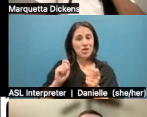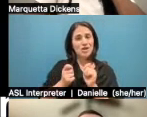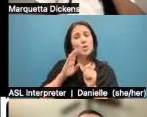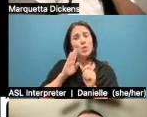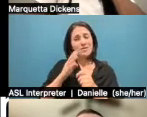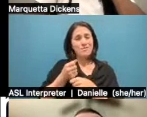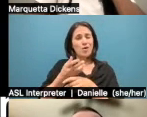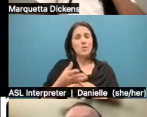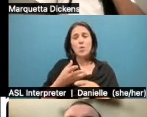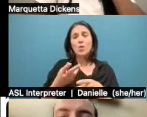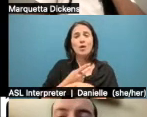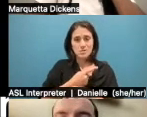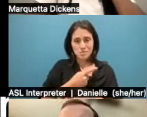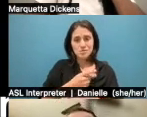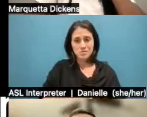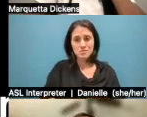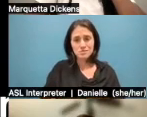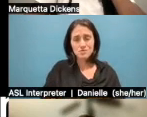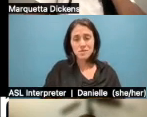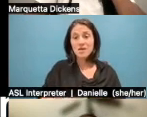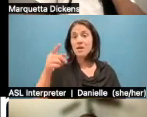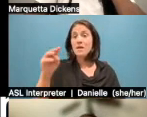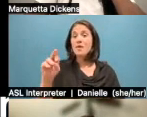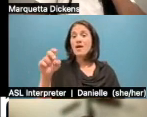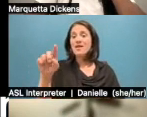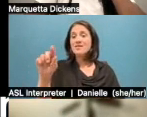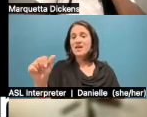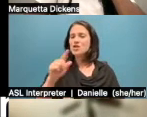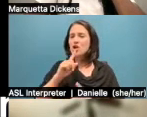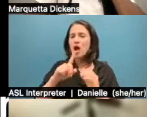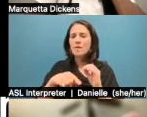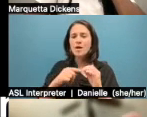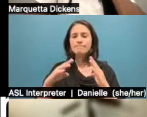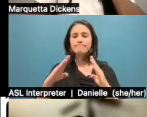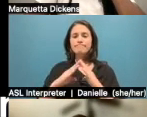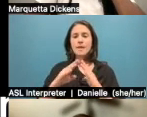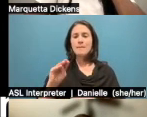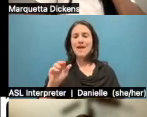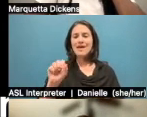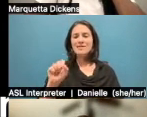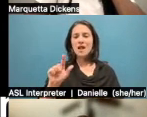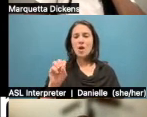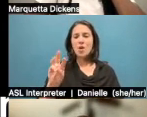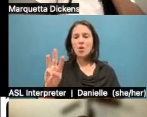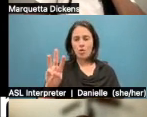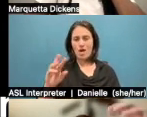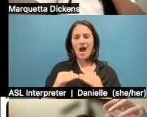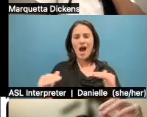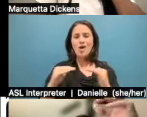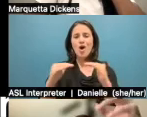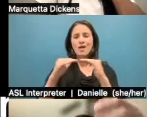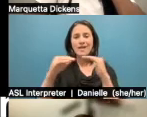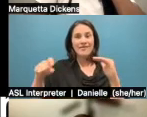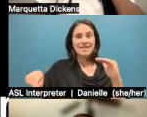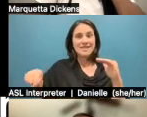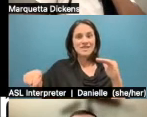So that Marquetta talks about this sort of Maslow's hierarchy of needs as opposed to sort of putting climate change off to the side. They're understanding how climate change